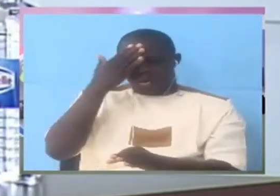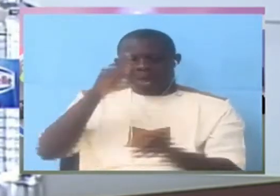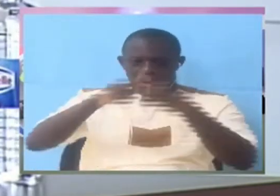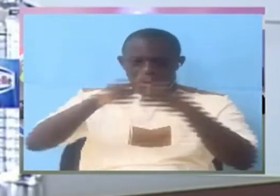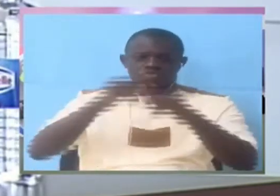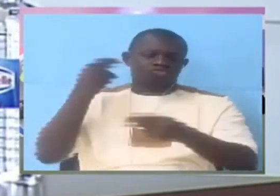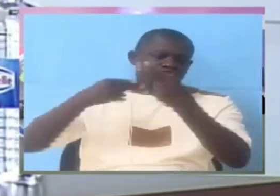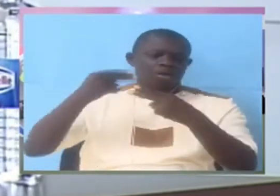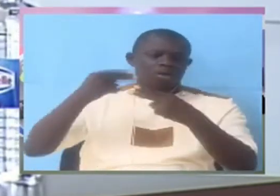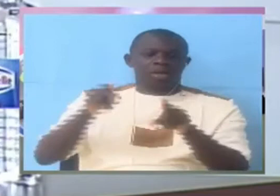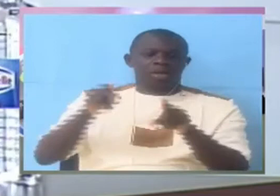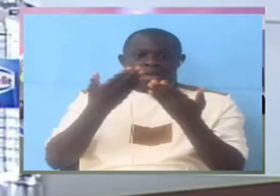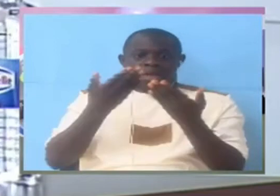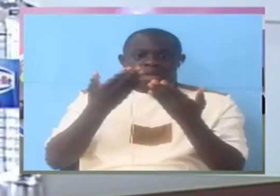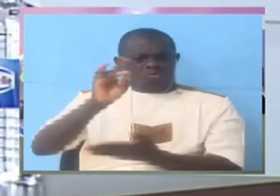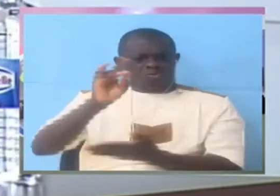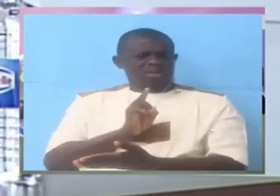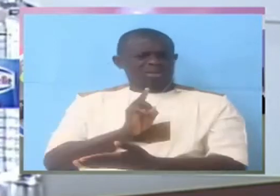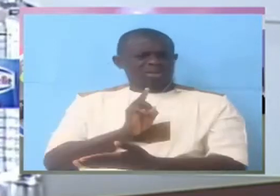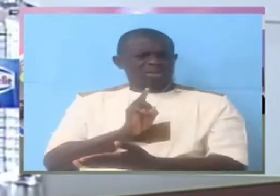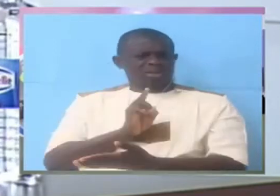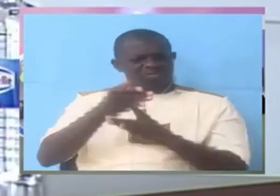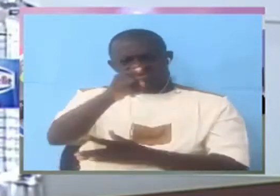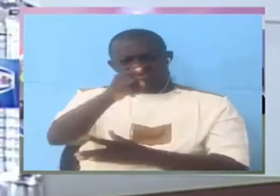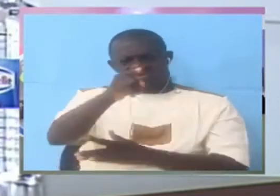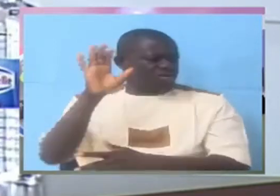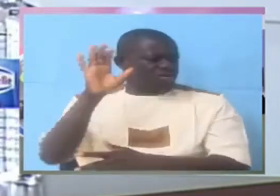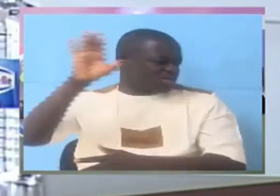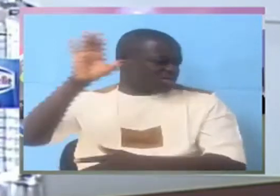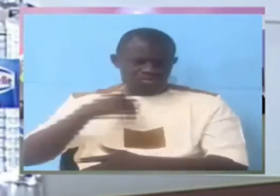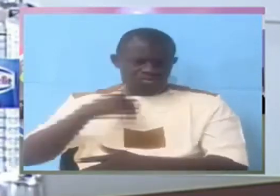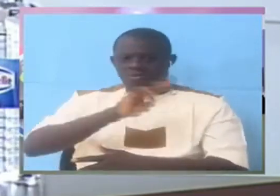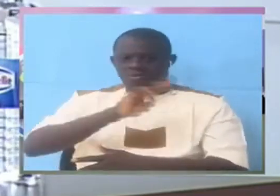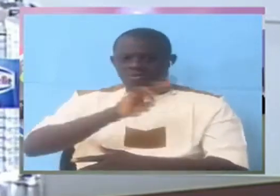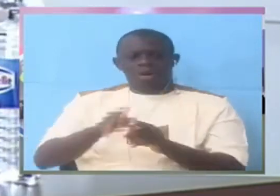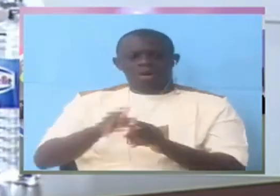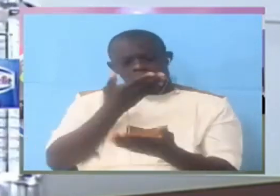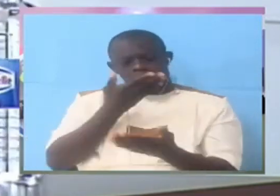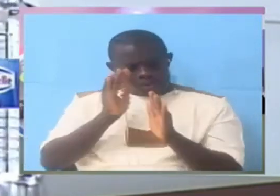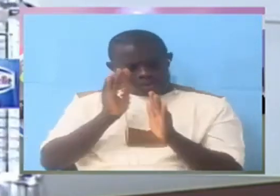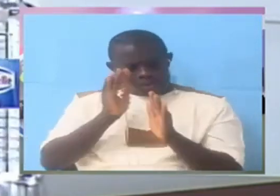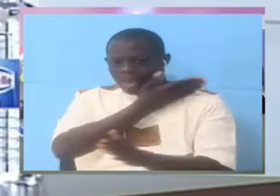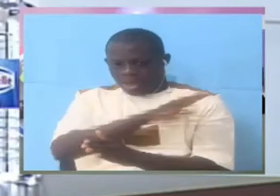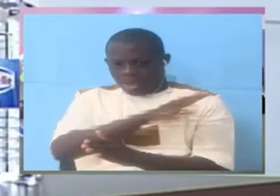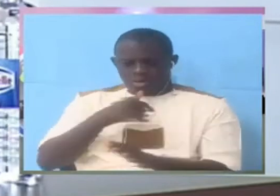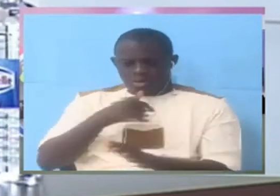you're not listening to me i believe let me learn let me just give my explanation my own version